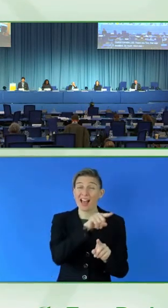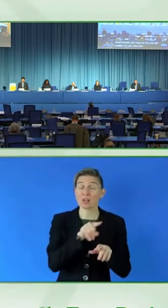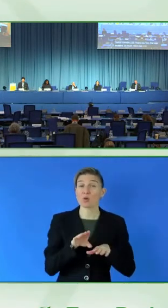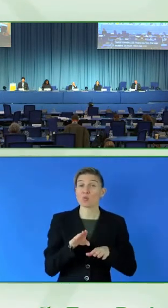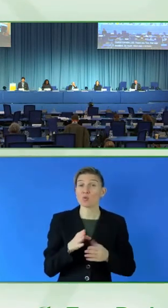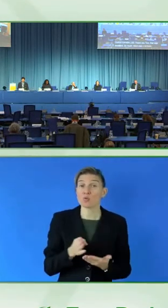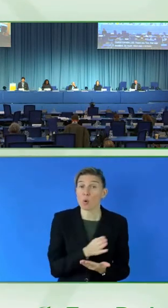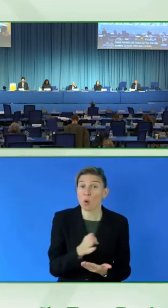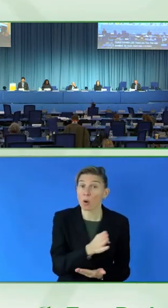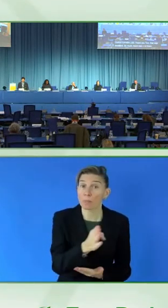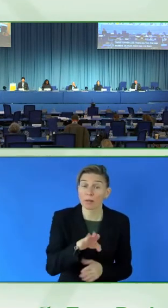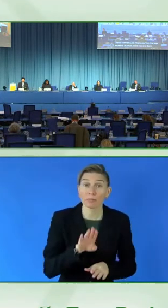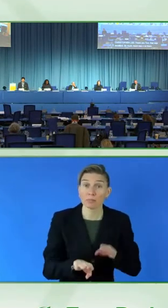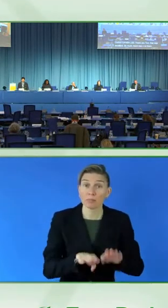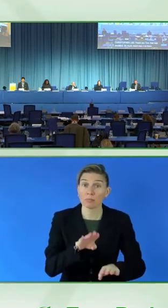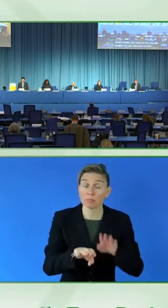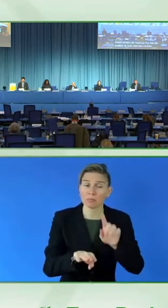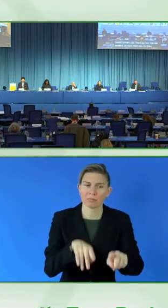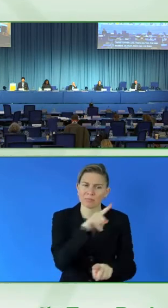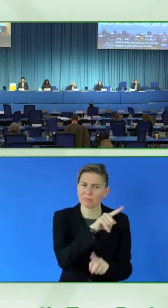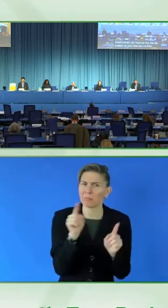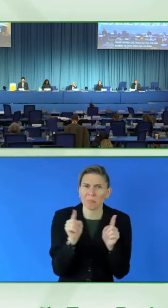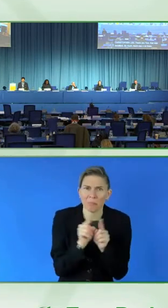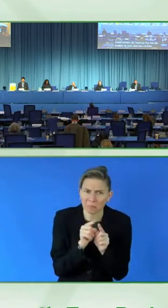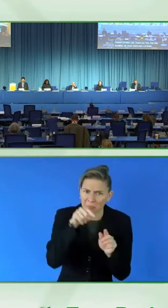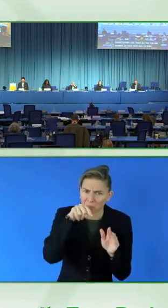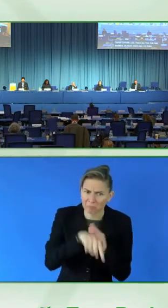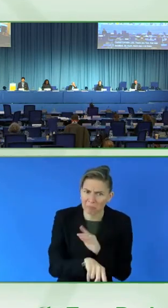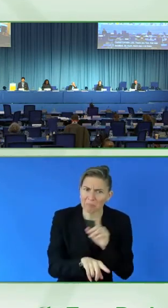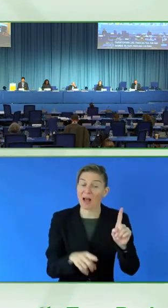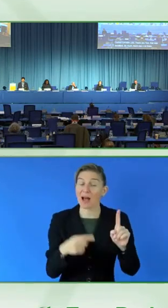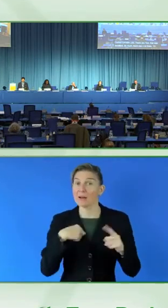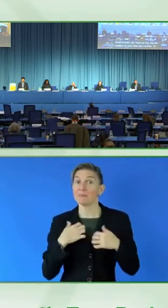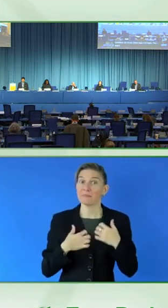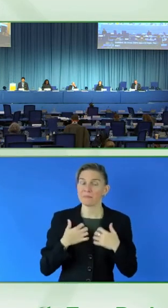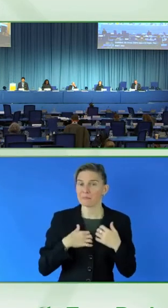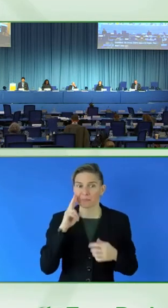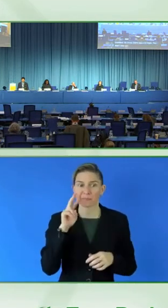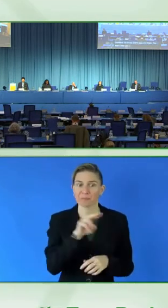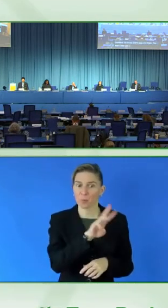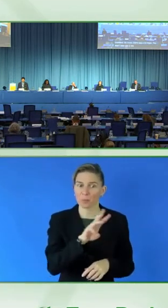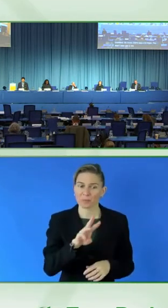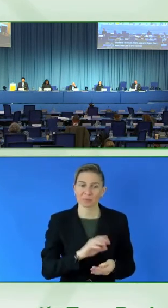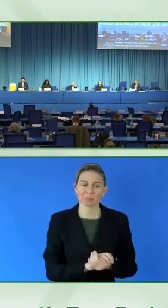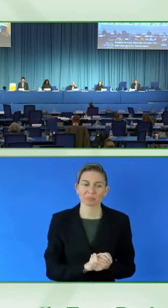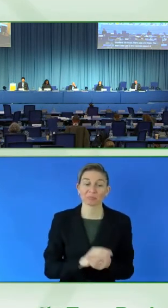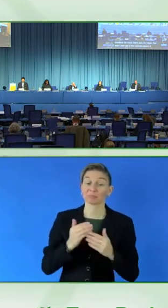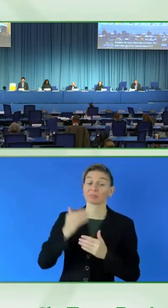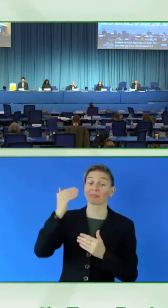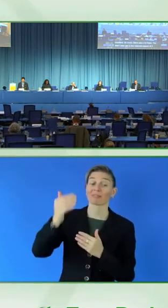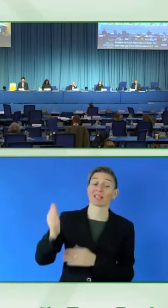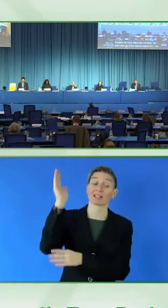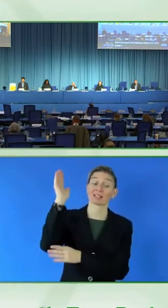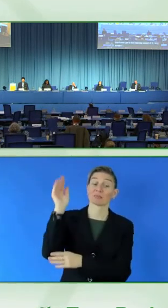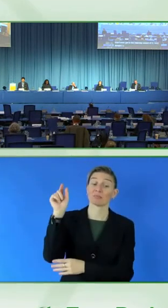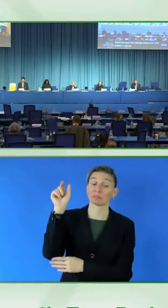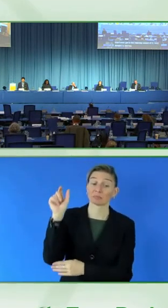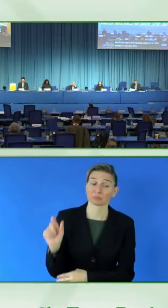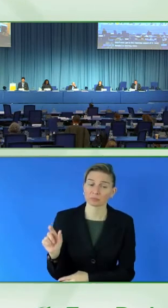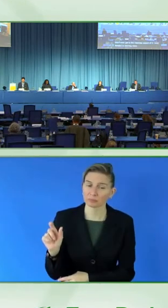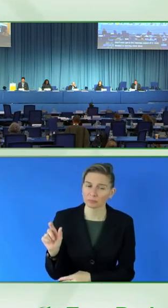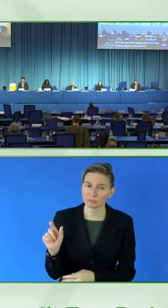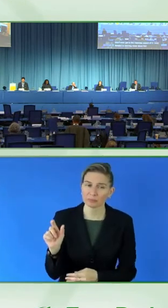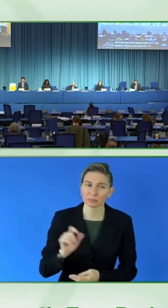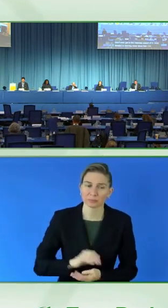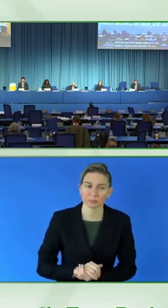the work visiting the site. Our next guest is called a friend Yuval Wagner. He is with Access